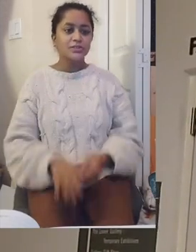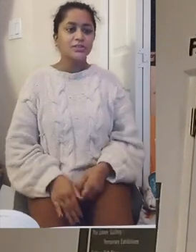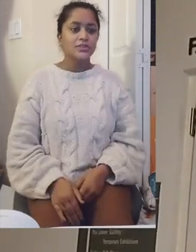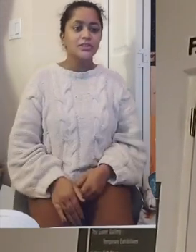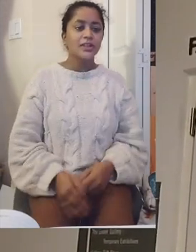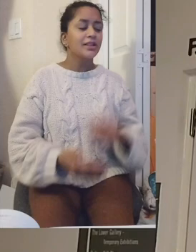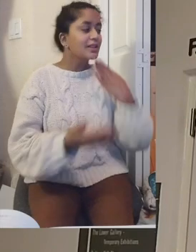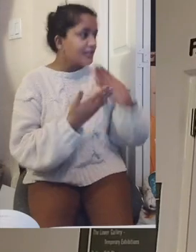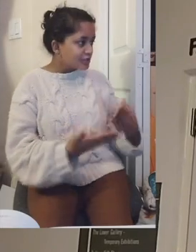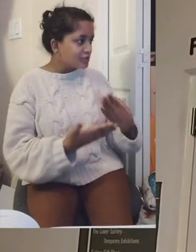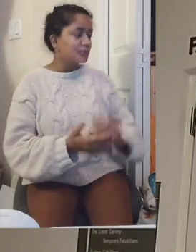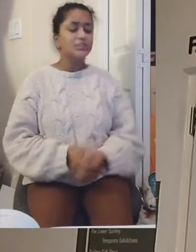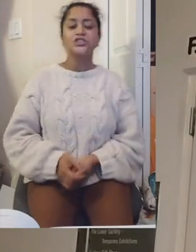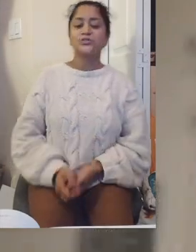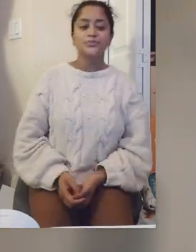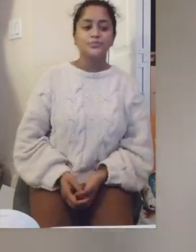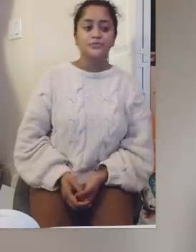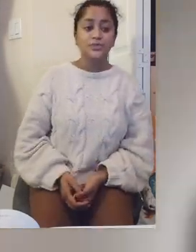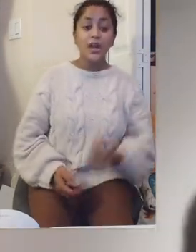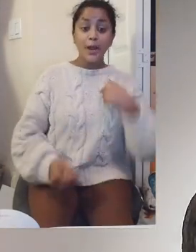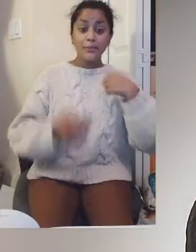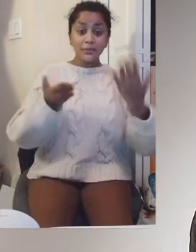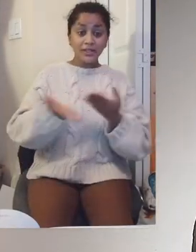Thank you so much. Thank you very much.